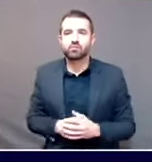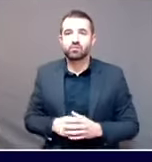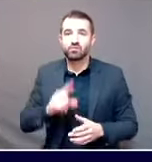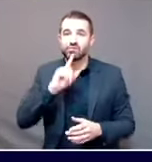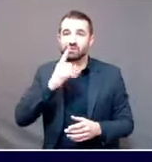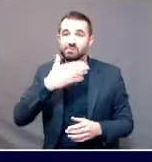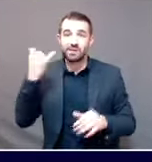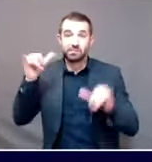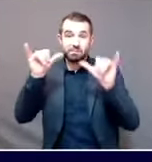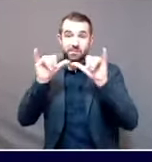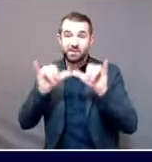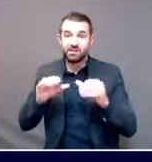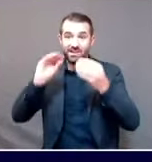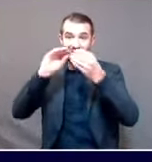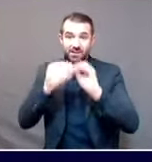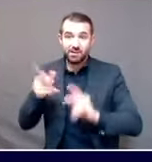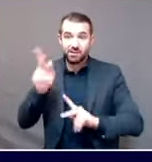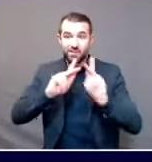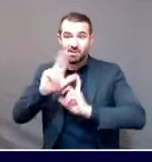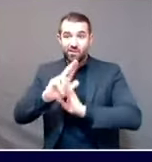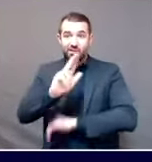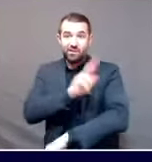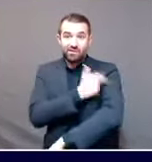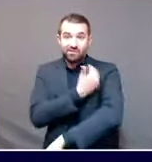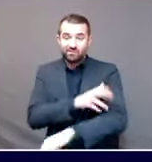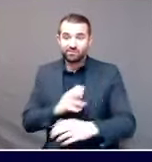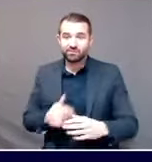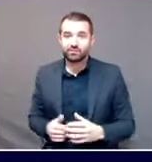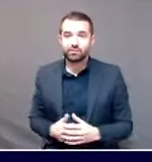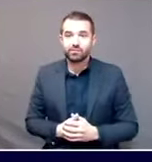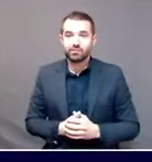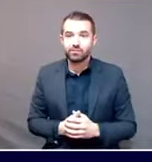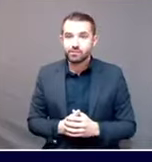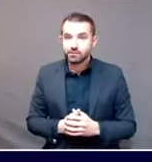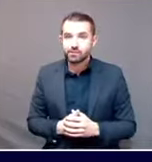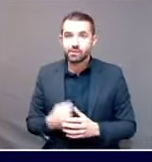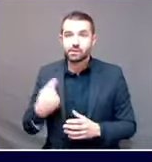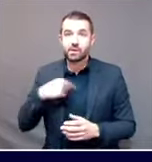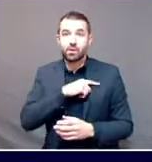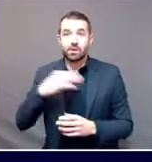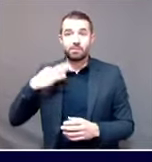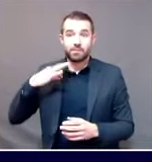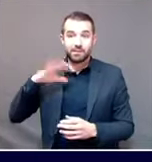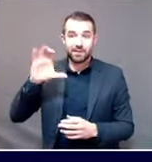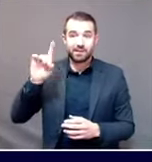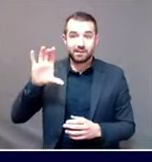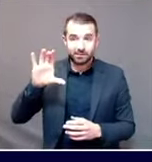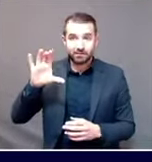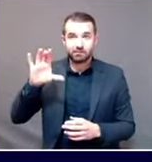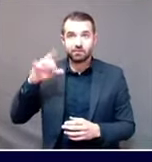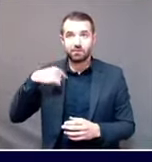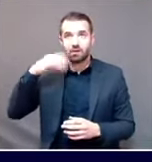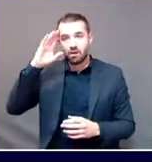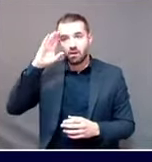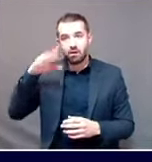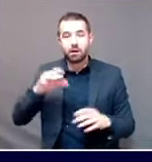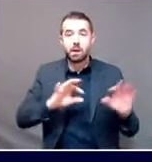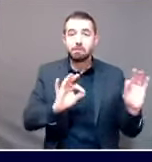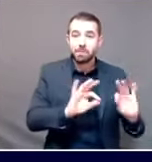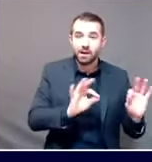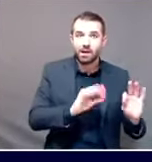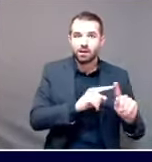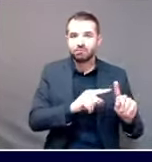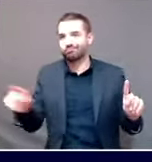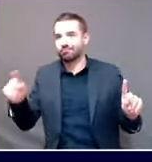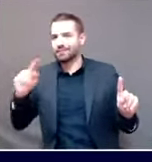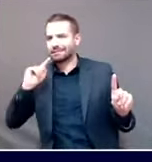that for us is how we think about those categories for someone to be hospitalized. It means that